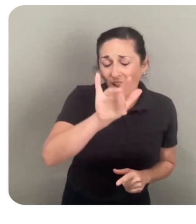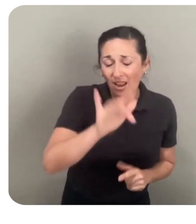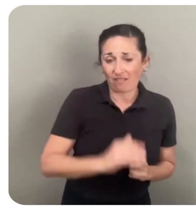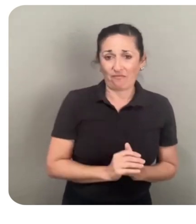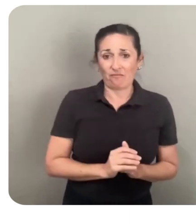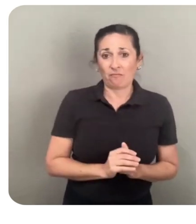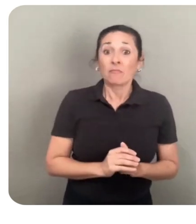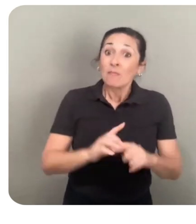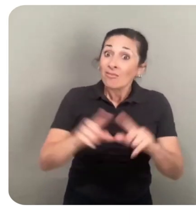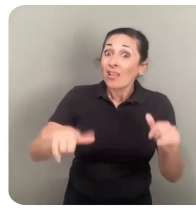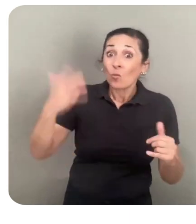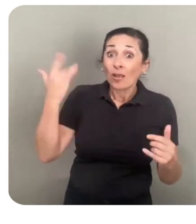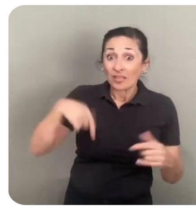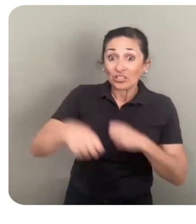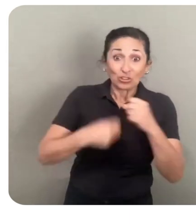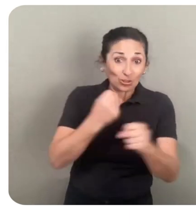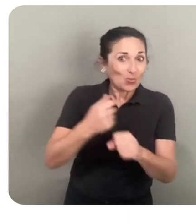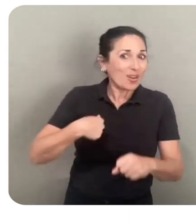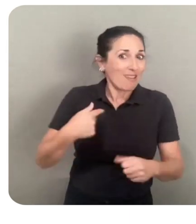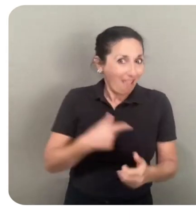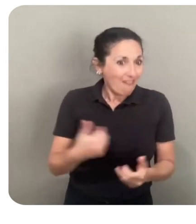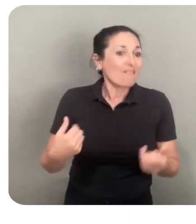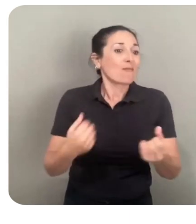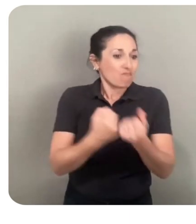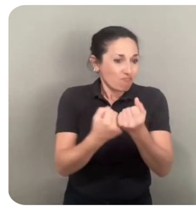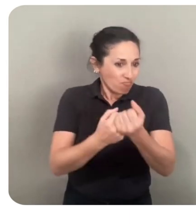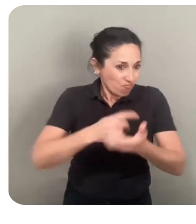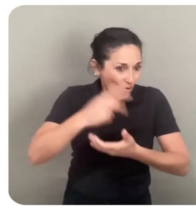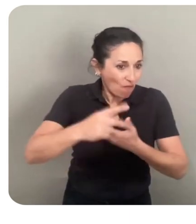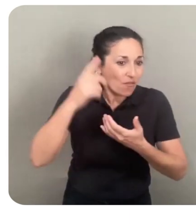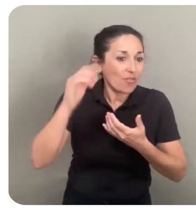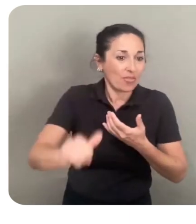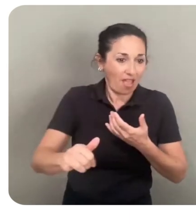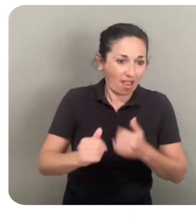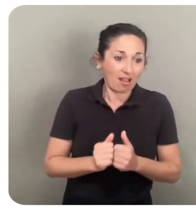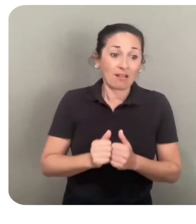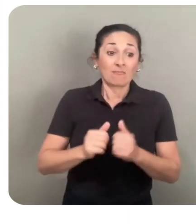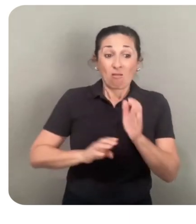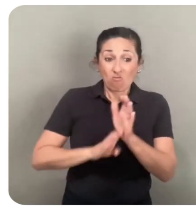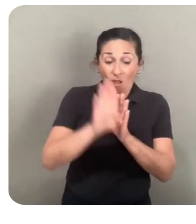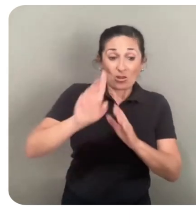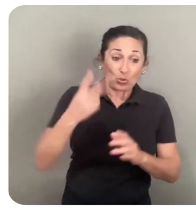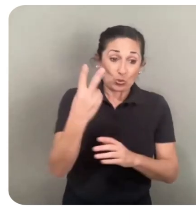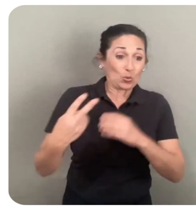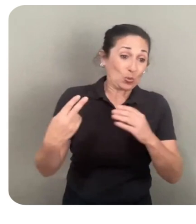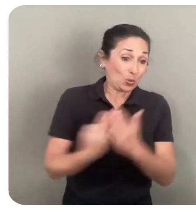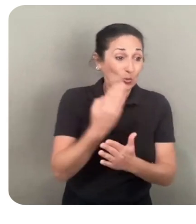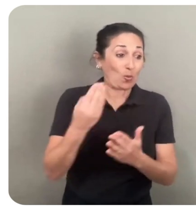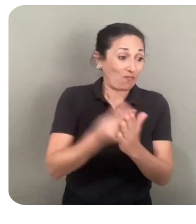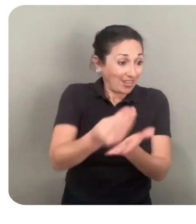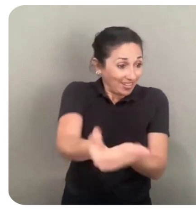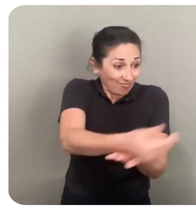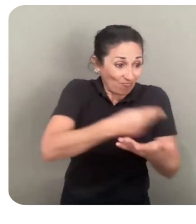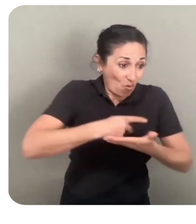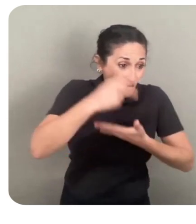to our ongoing funding through Oculus Publishing. Our Lifestyle Accelerator aims to accelerate the early successes in lifestyle